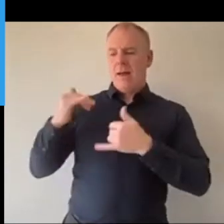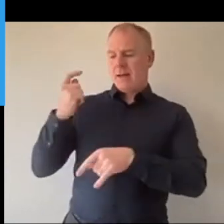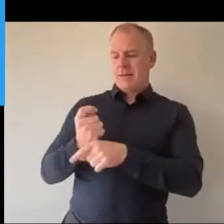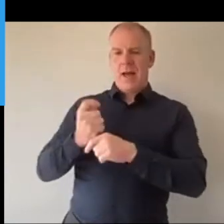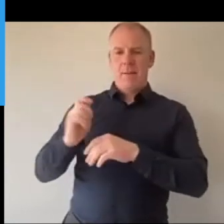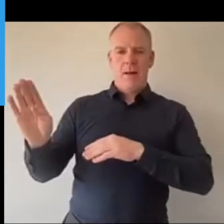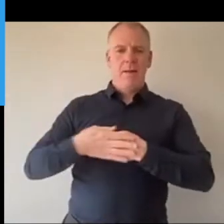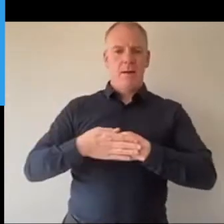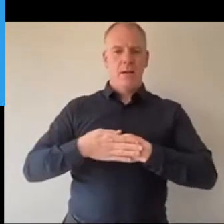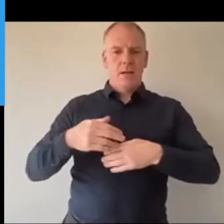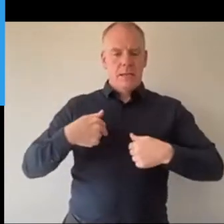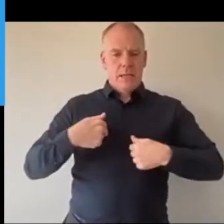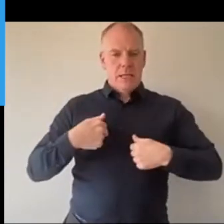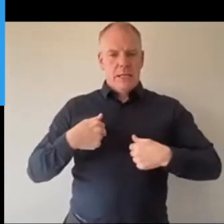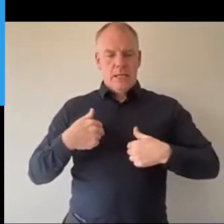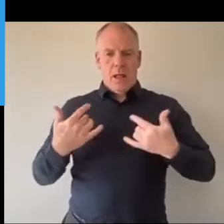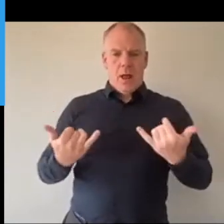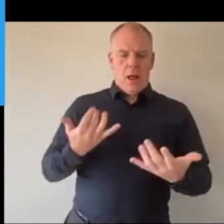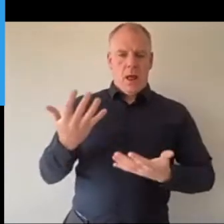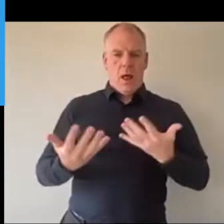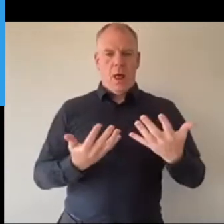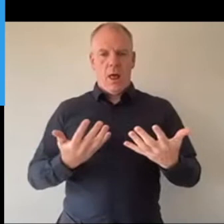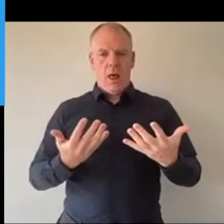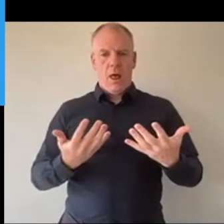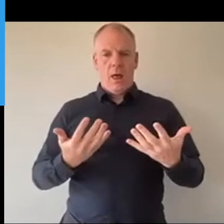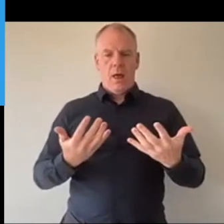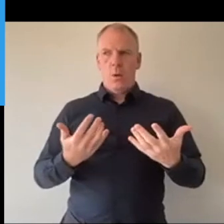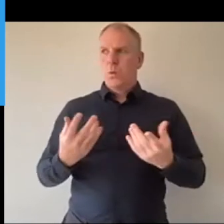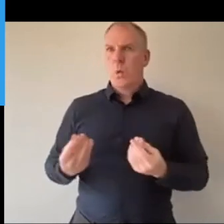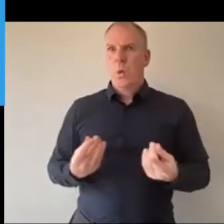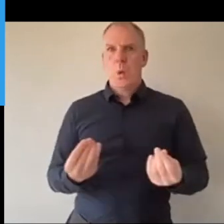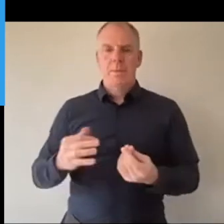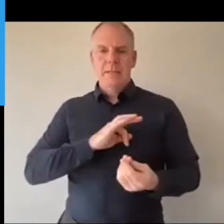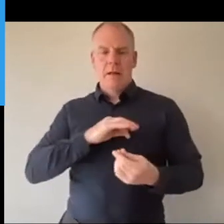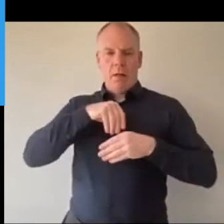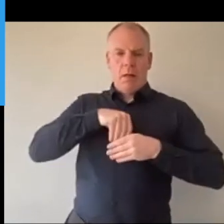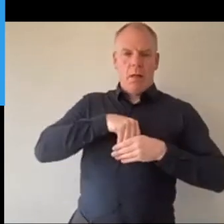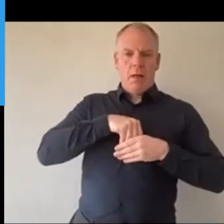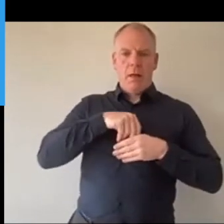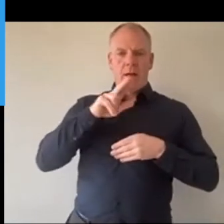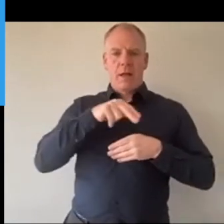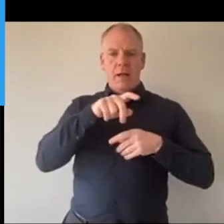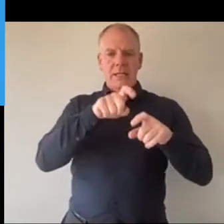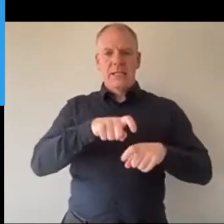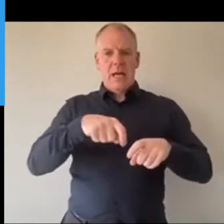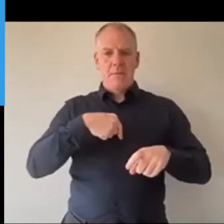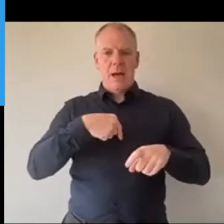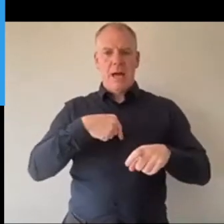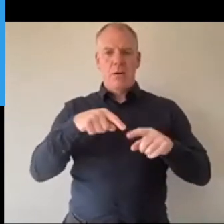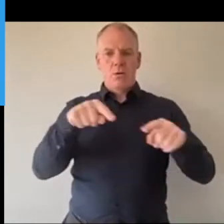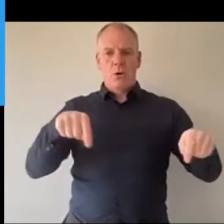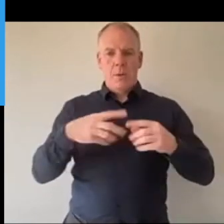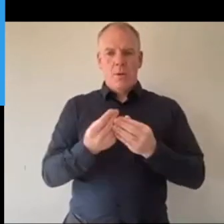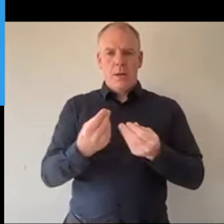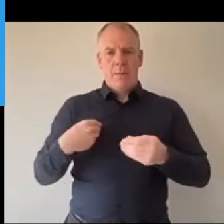a state of, what am I going to do? Like, I can't stay in this, because I share a room with a brother. And it's just, it was